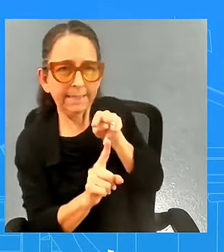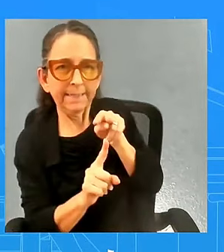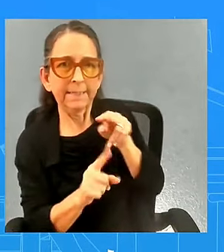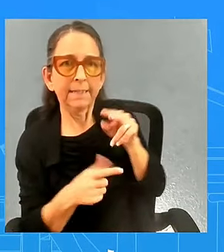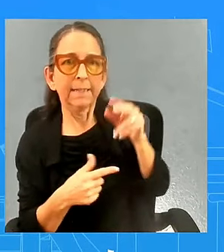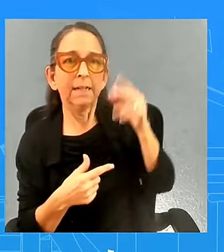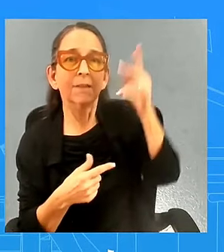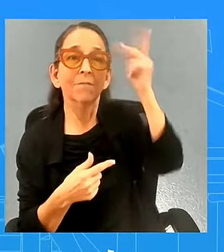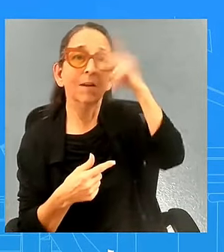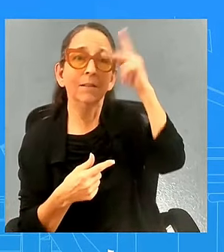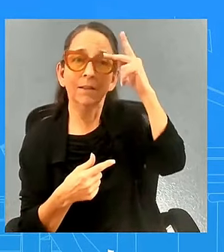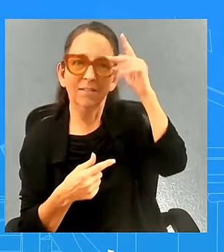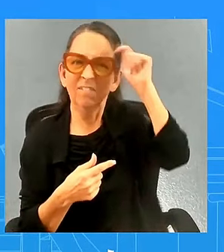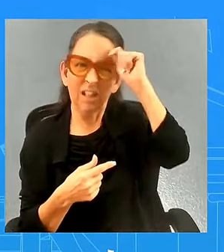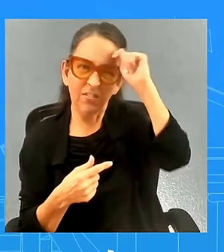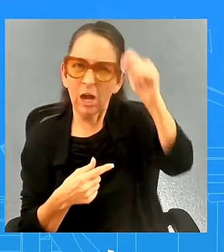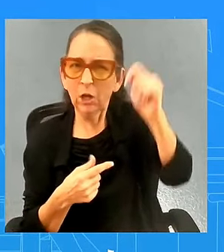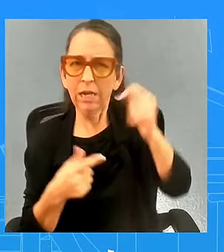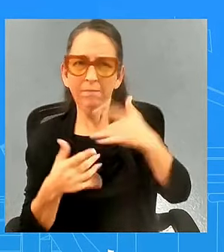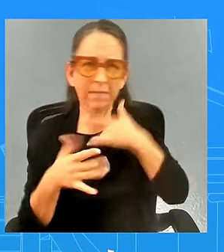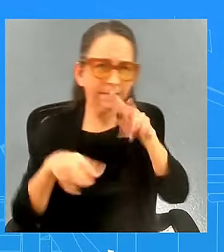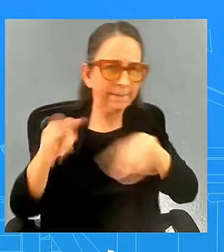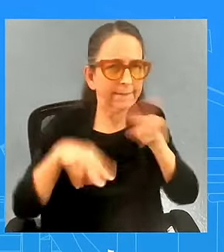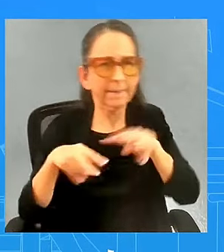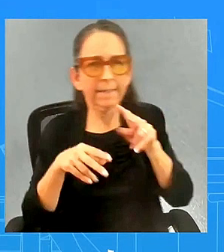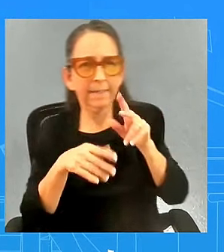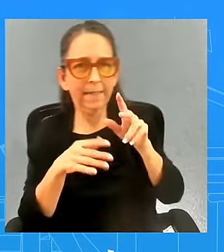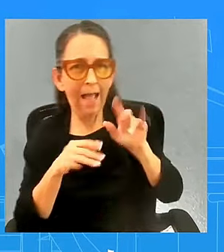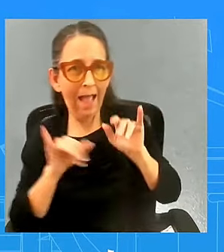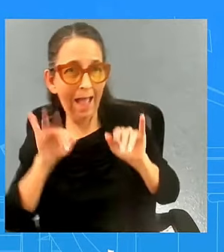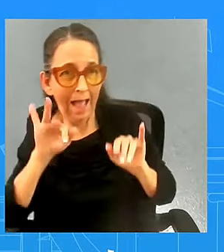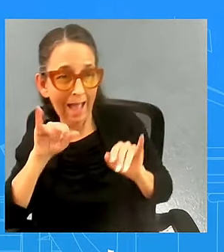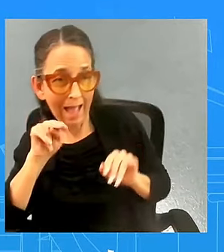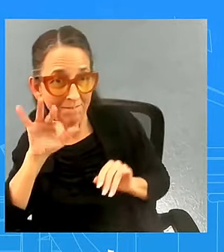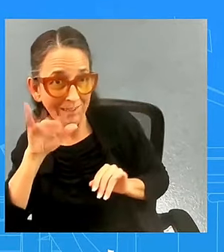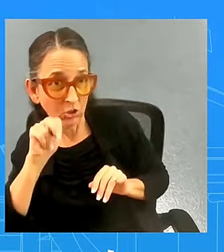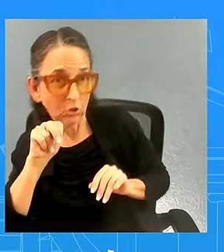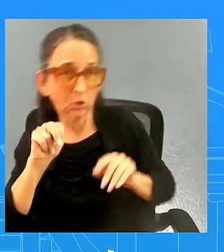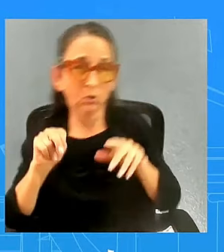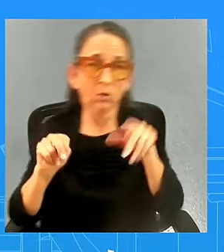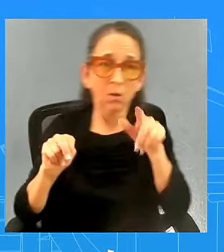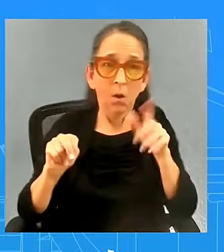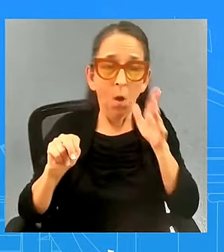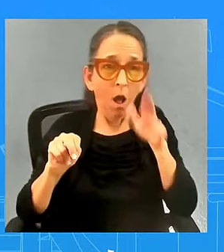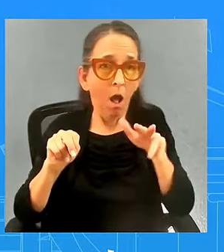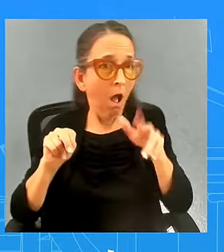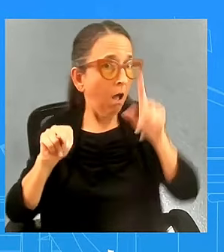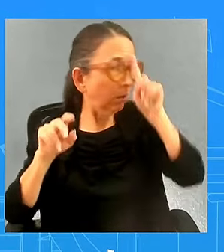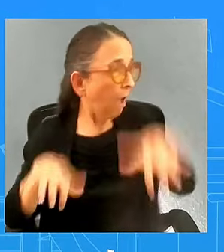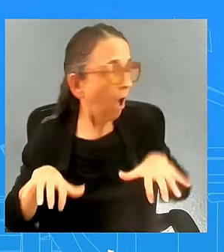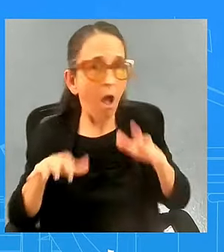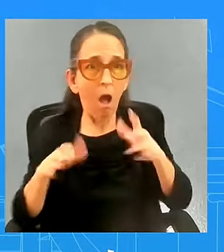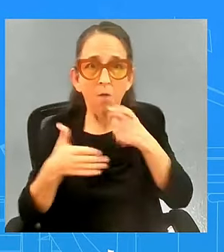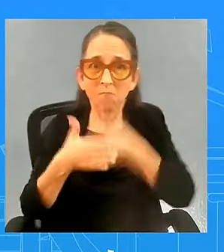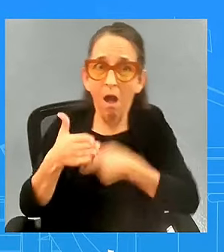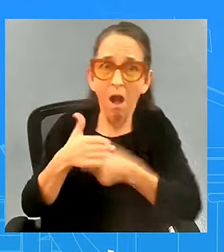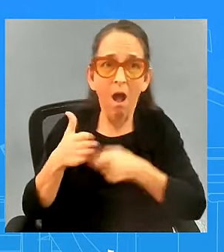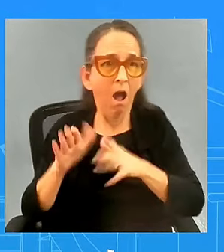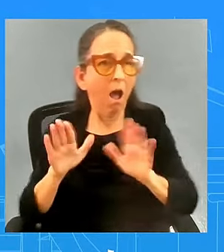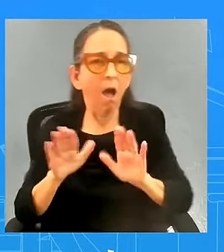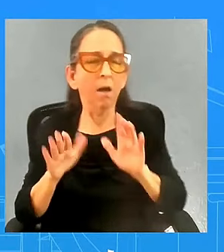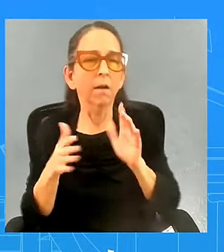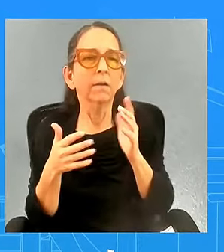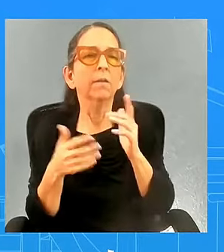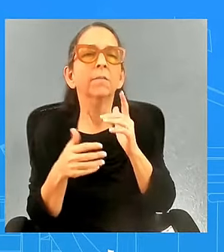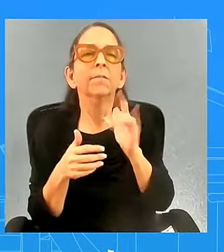inflation has to stay low so that prices don't get shocked again you know time passes check because that's like a physical reality